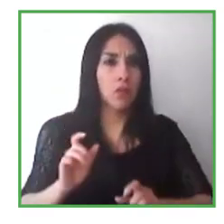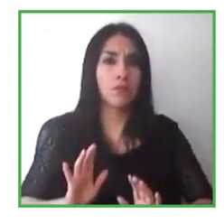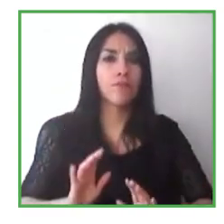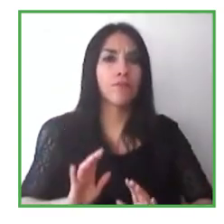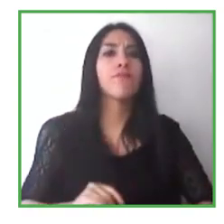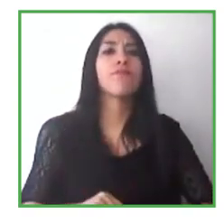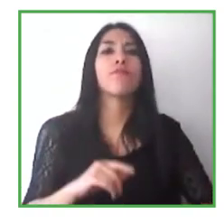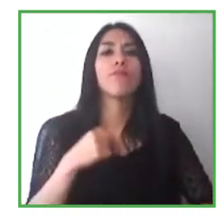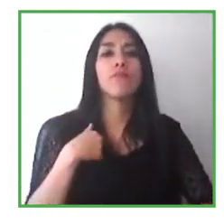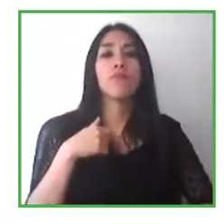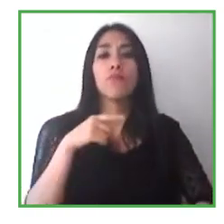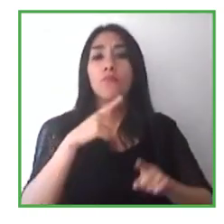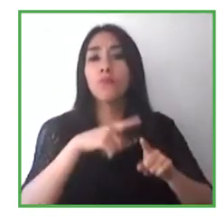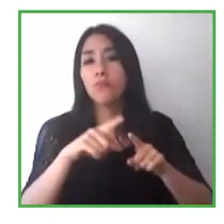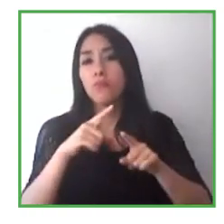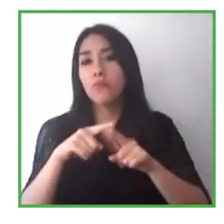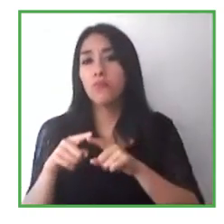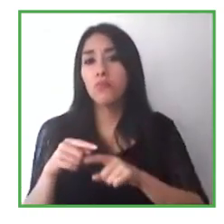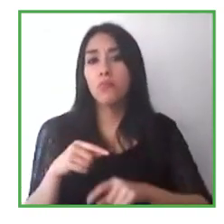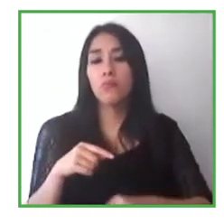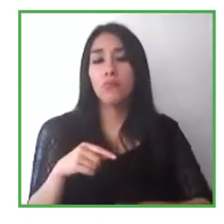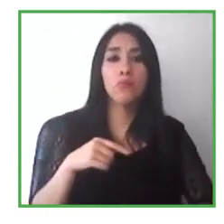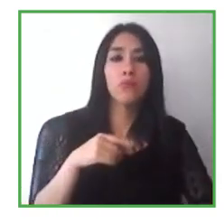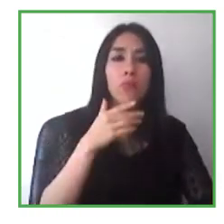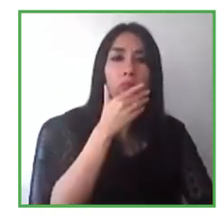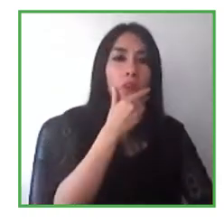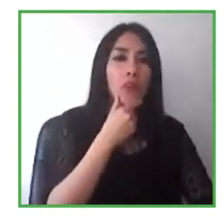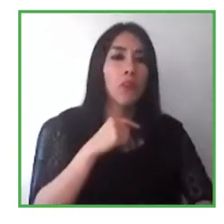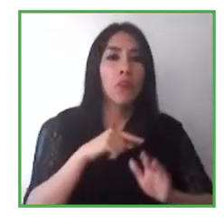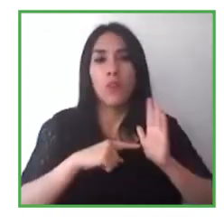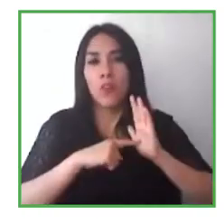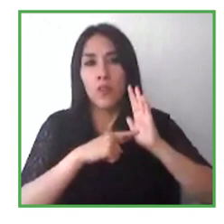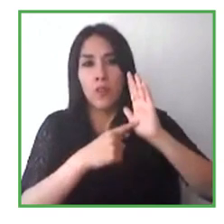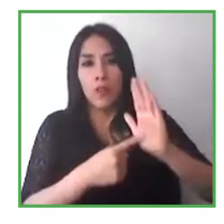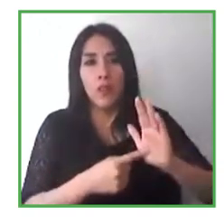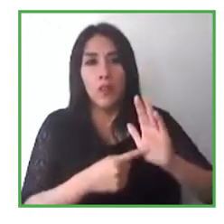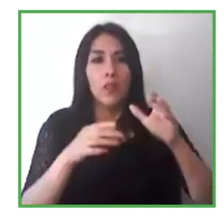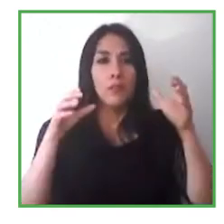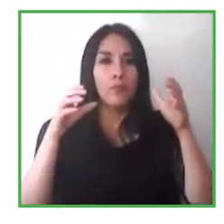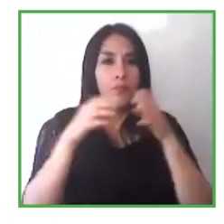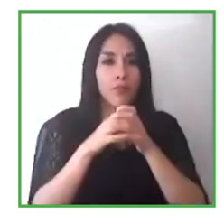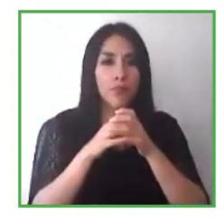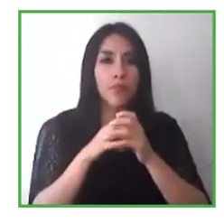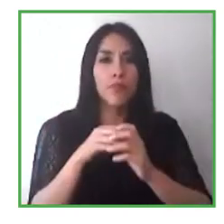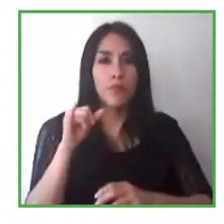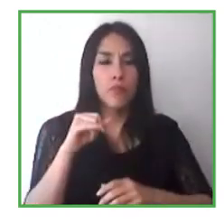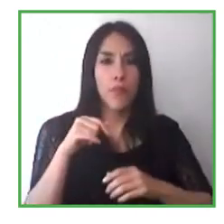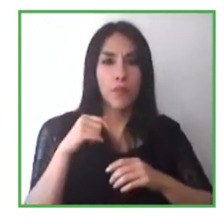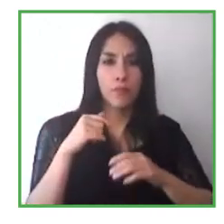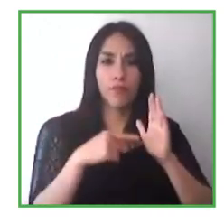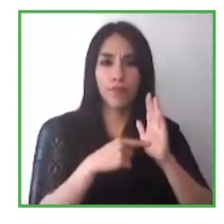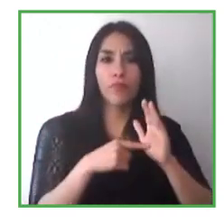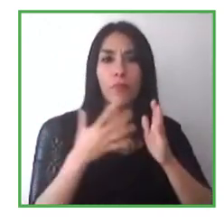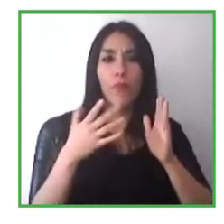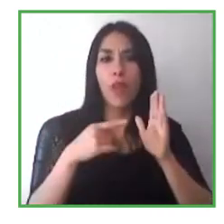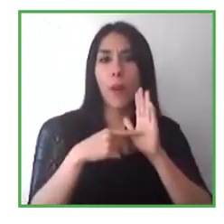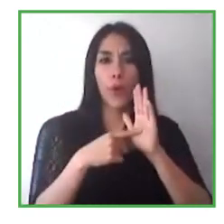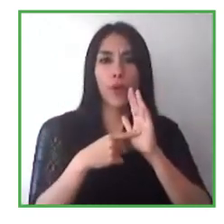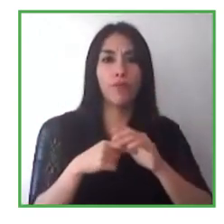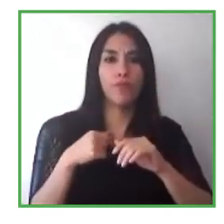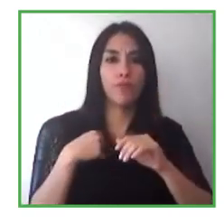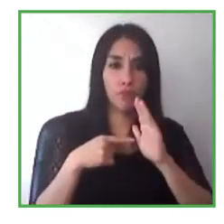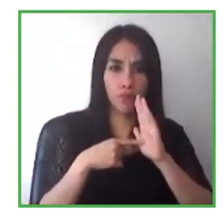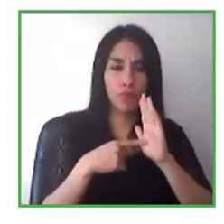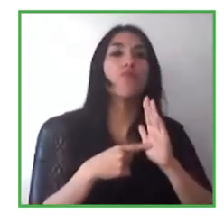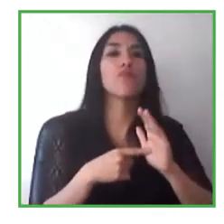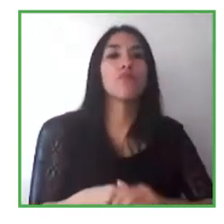community that we really need to reflect in our model. So you'll see our model is going to be hybrid and really building in more